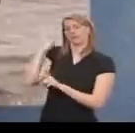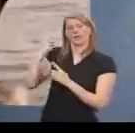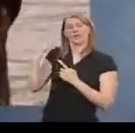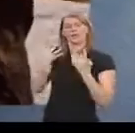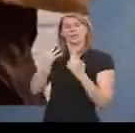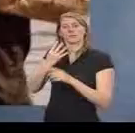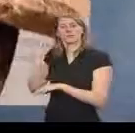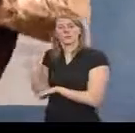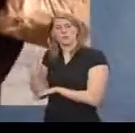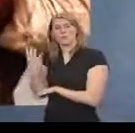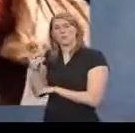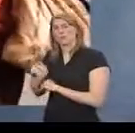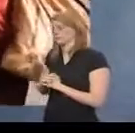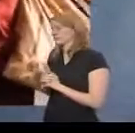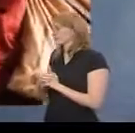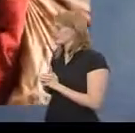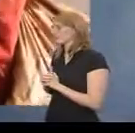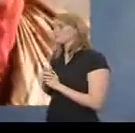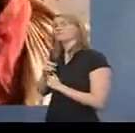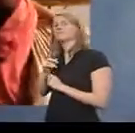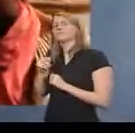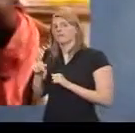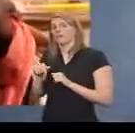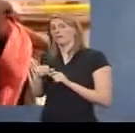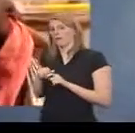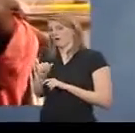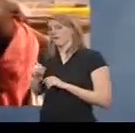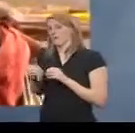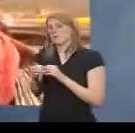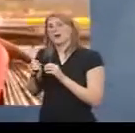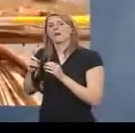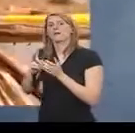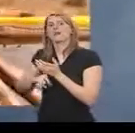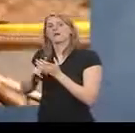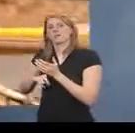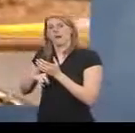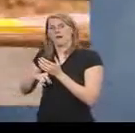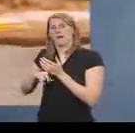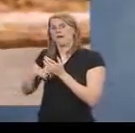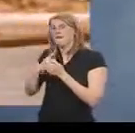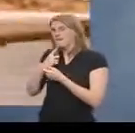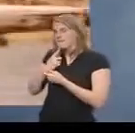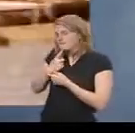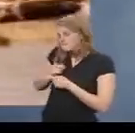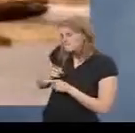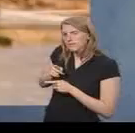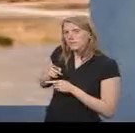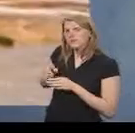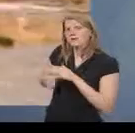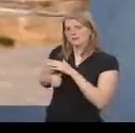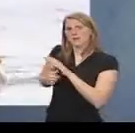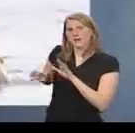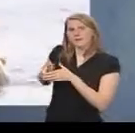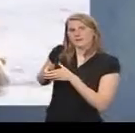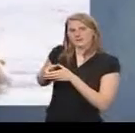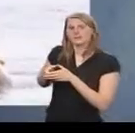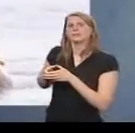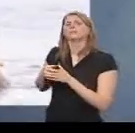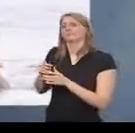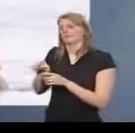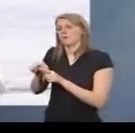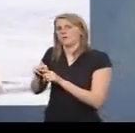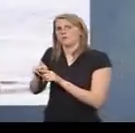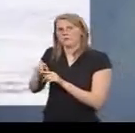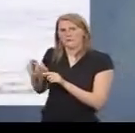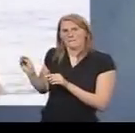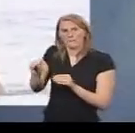Shortly after Bin Laden pinpointed the embassy, cell members moved in, set up a fishing business, married local women, and